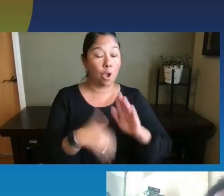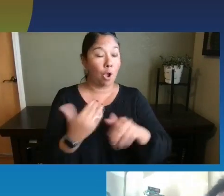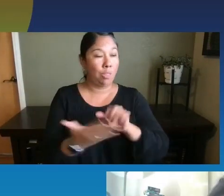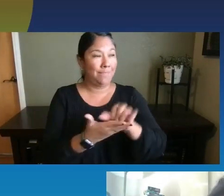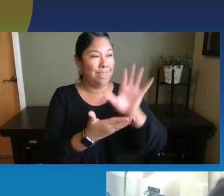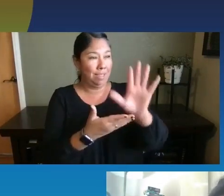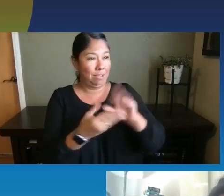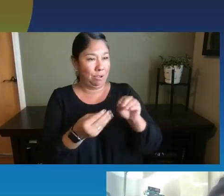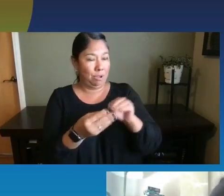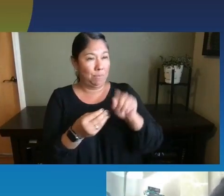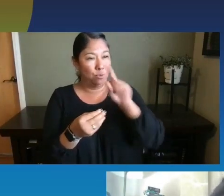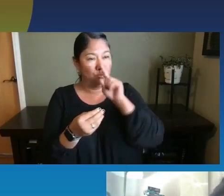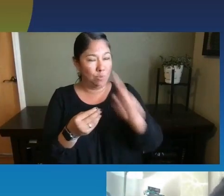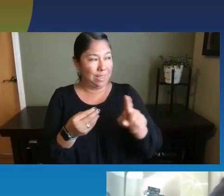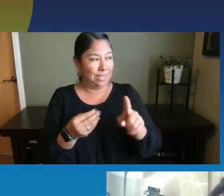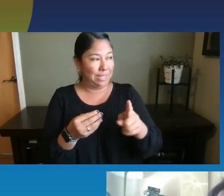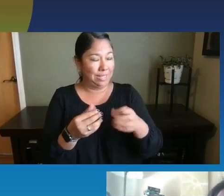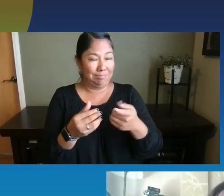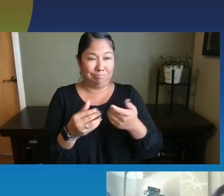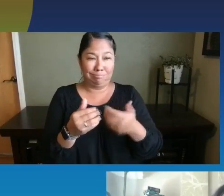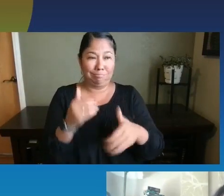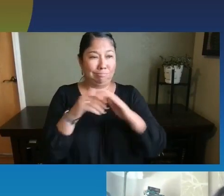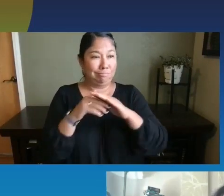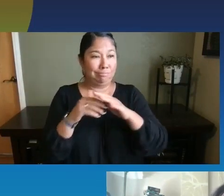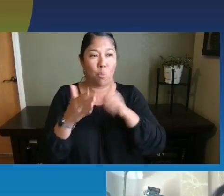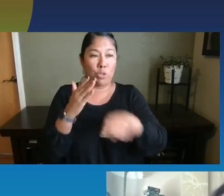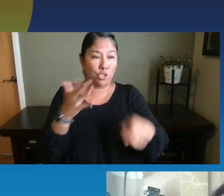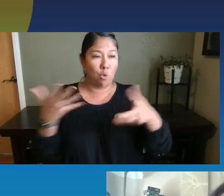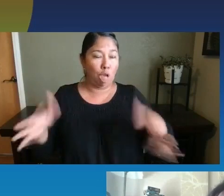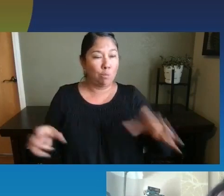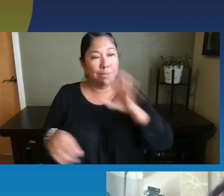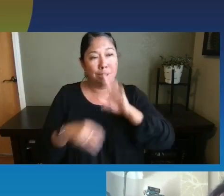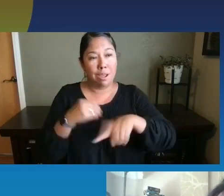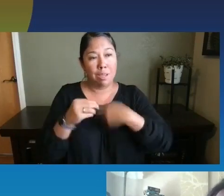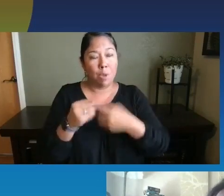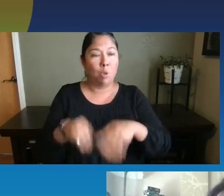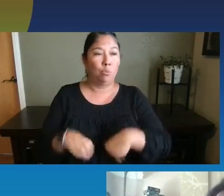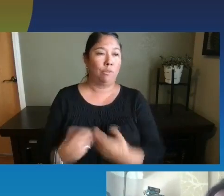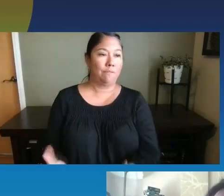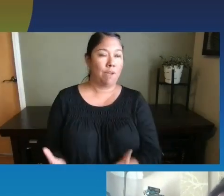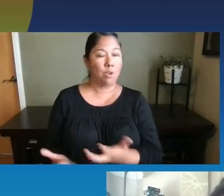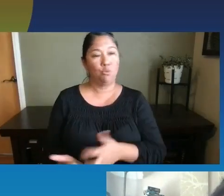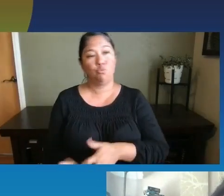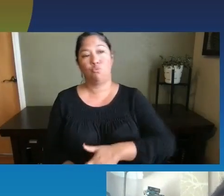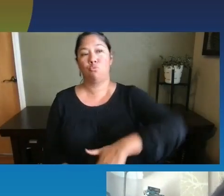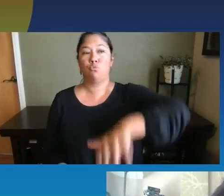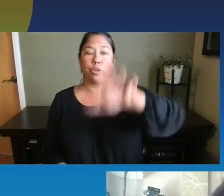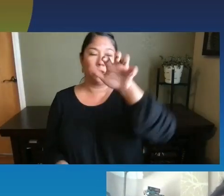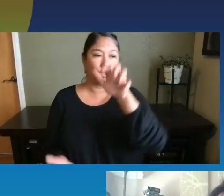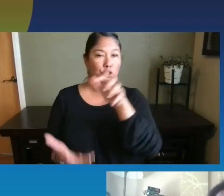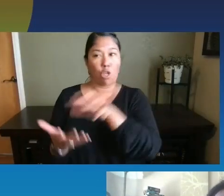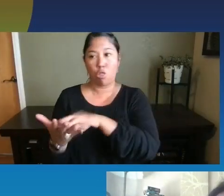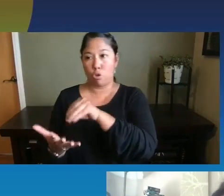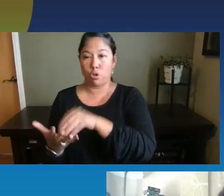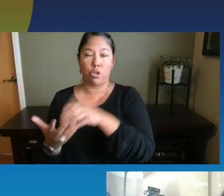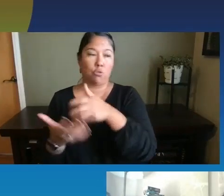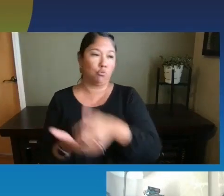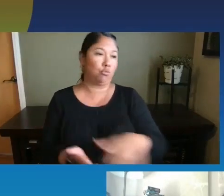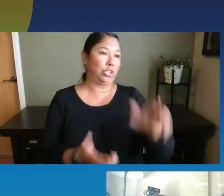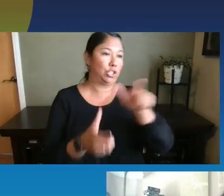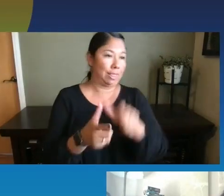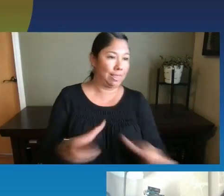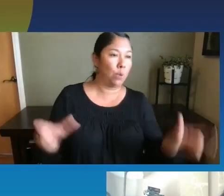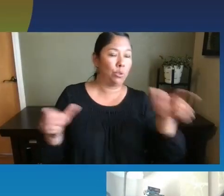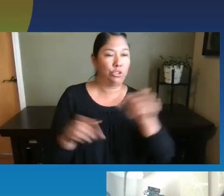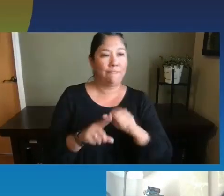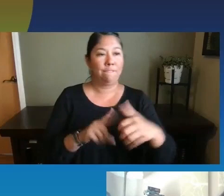heightens what you were already talking about and creating that rich learning environment, that rich language environment. And I also thought